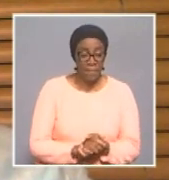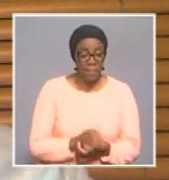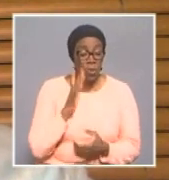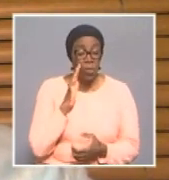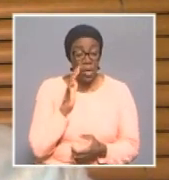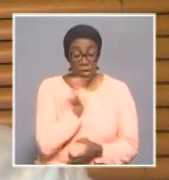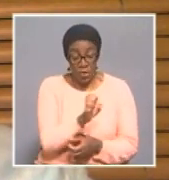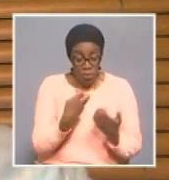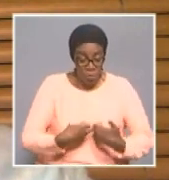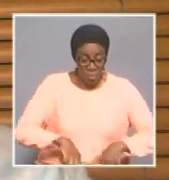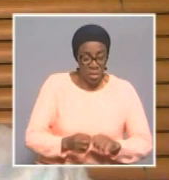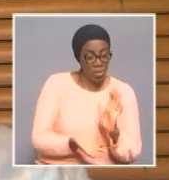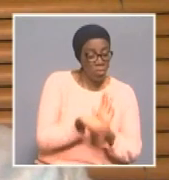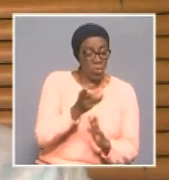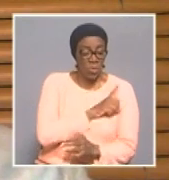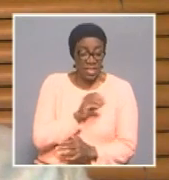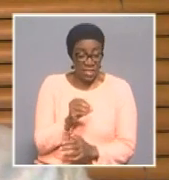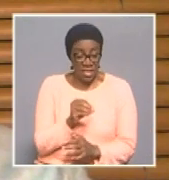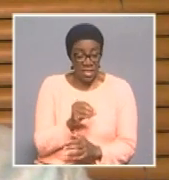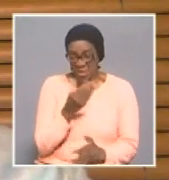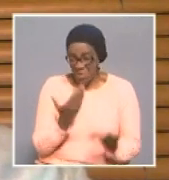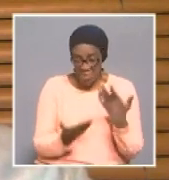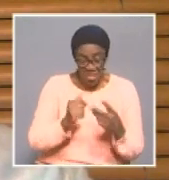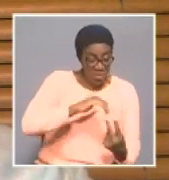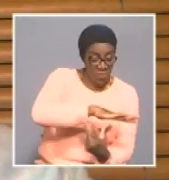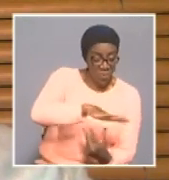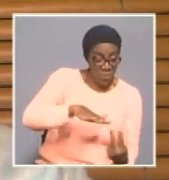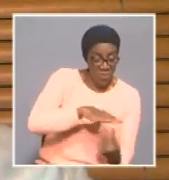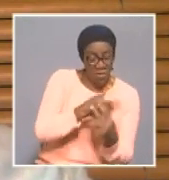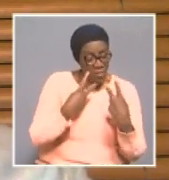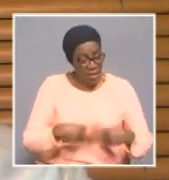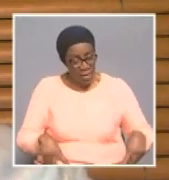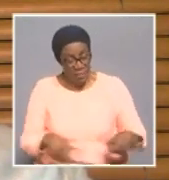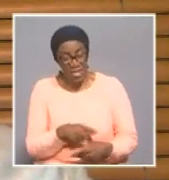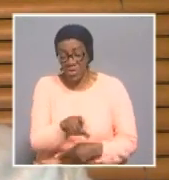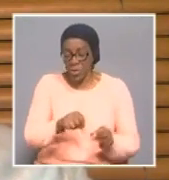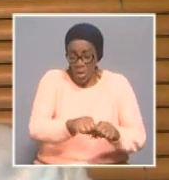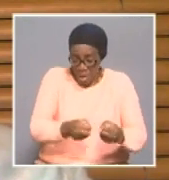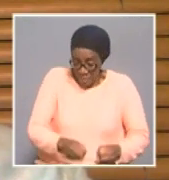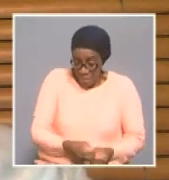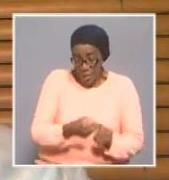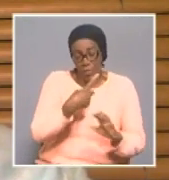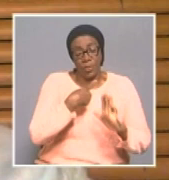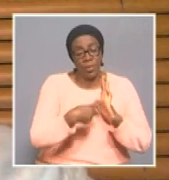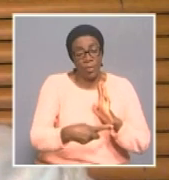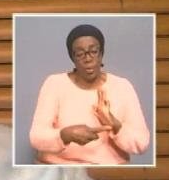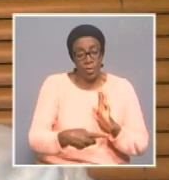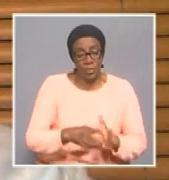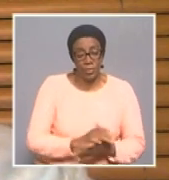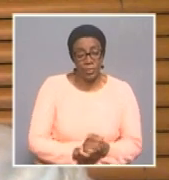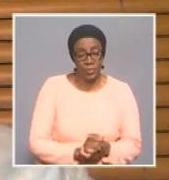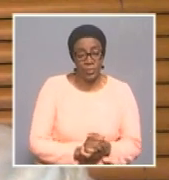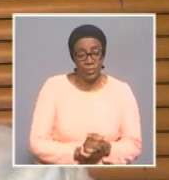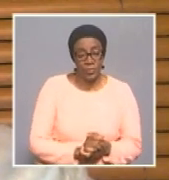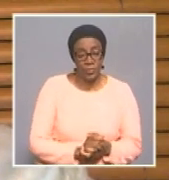the regulations. And you are not able to keep the pandemic, to keep it down, but you are just spreading